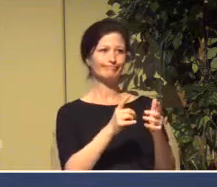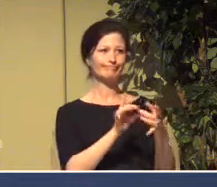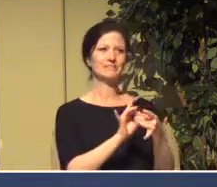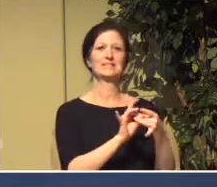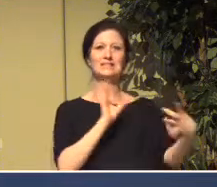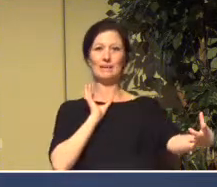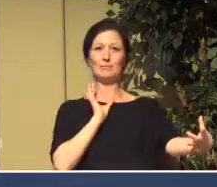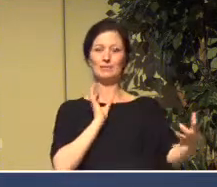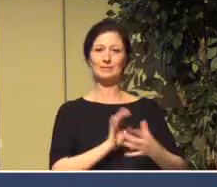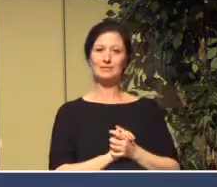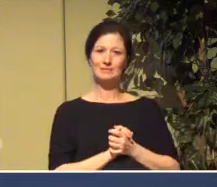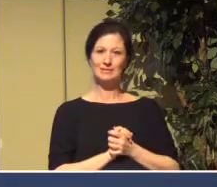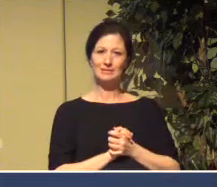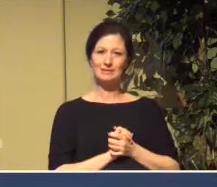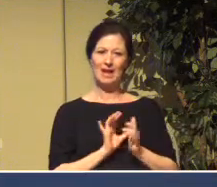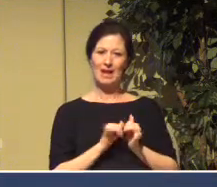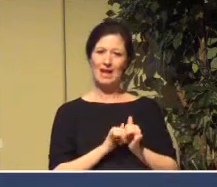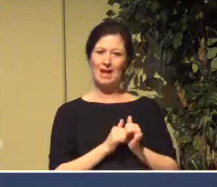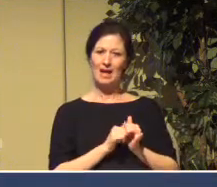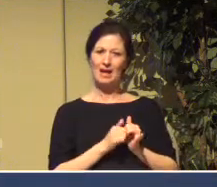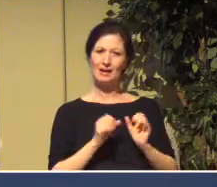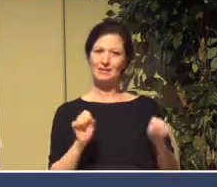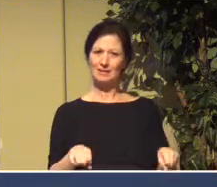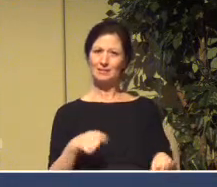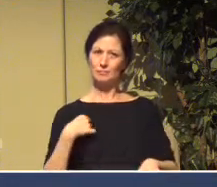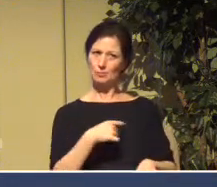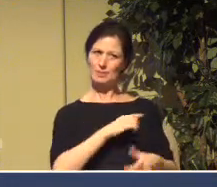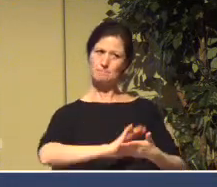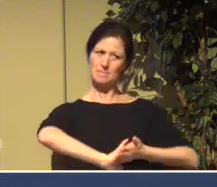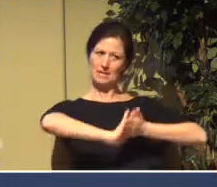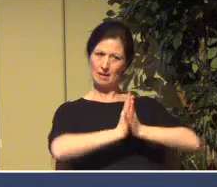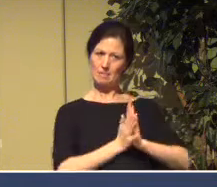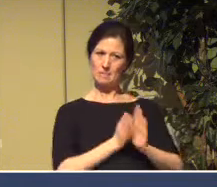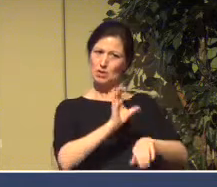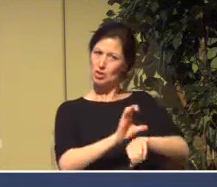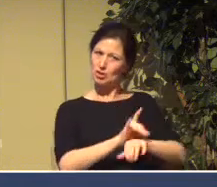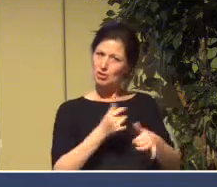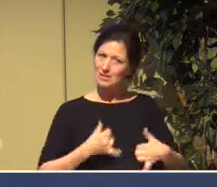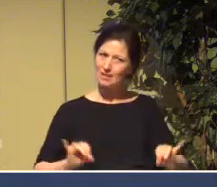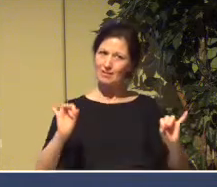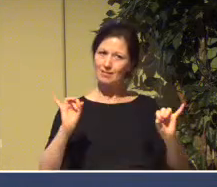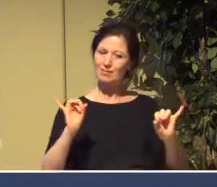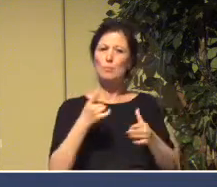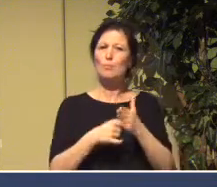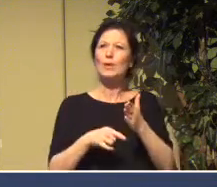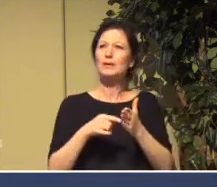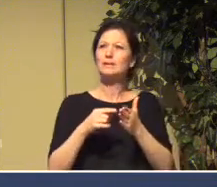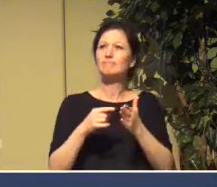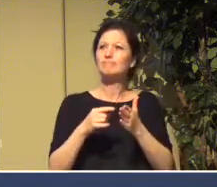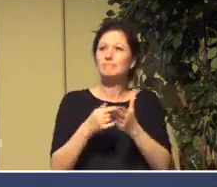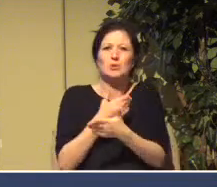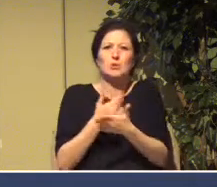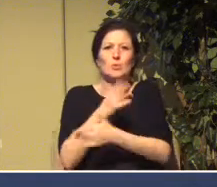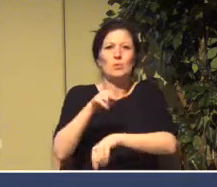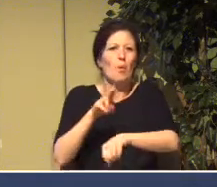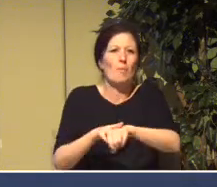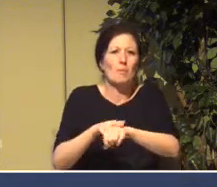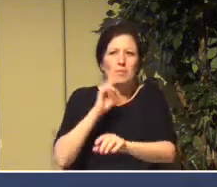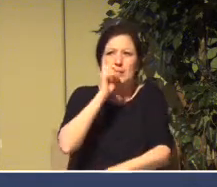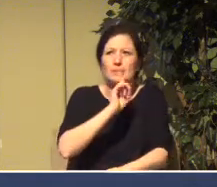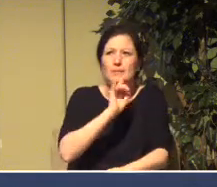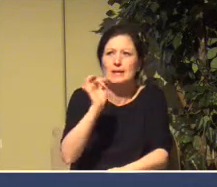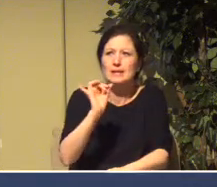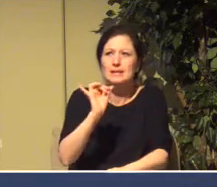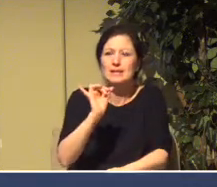forming us to be church as we come out of it. And what will it look like? And what will the new normal be? And what are the things that He's shaping and